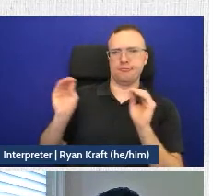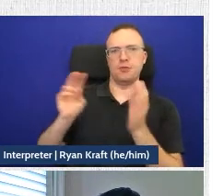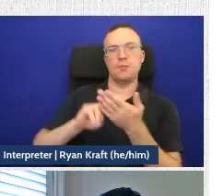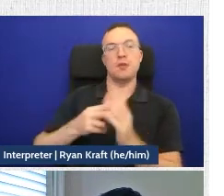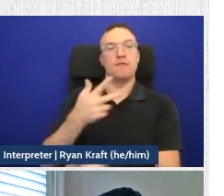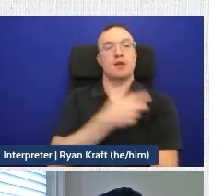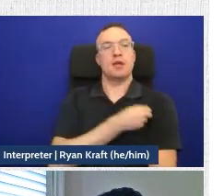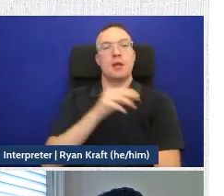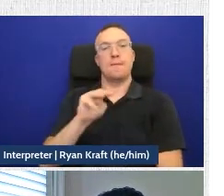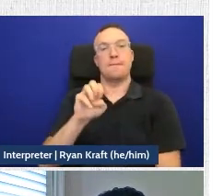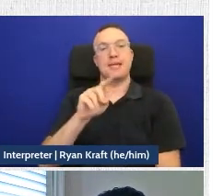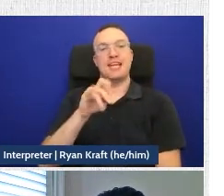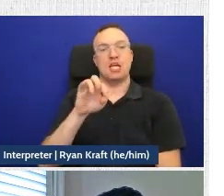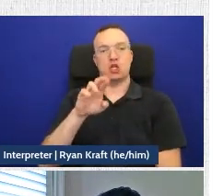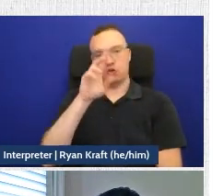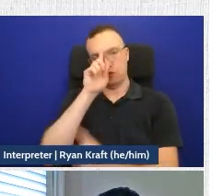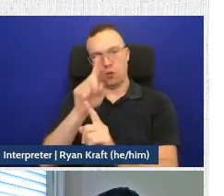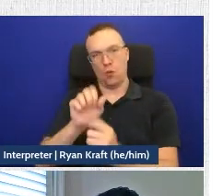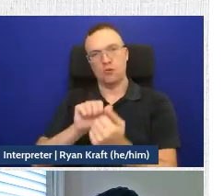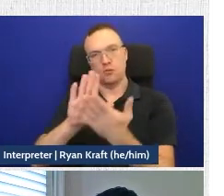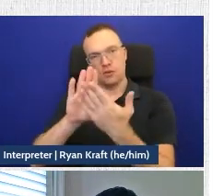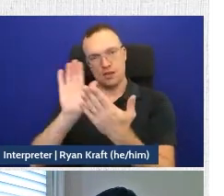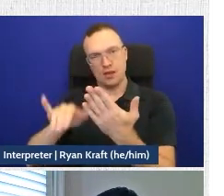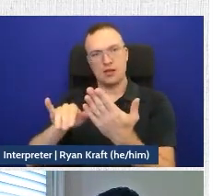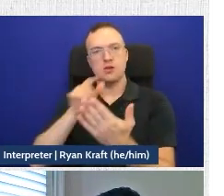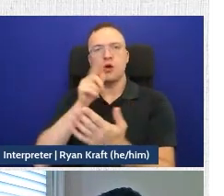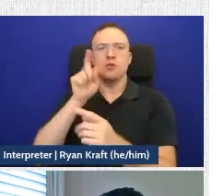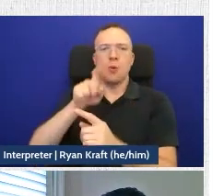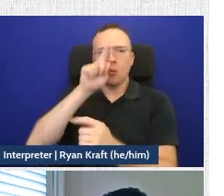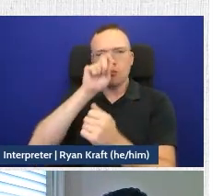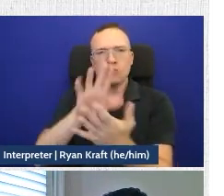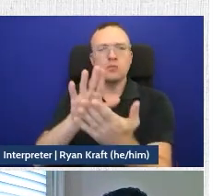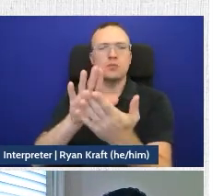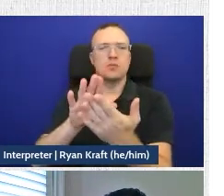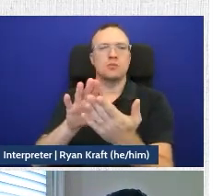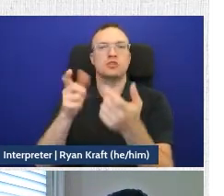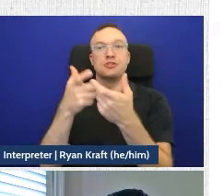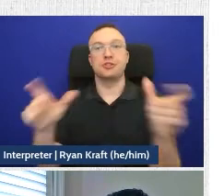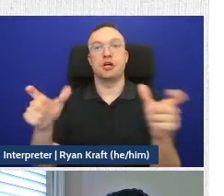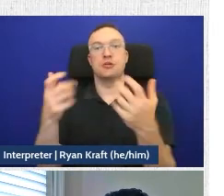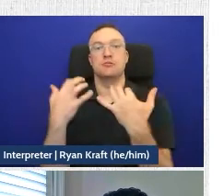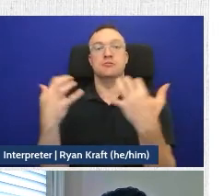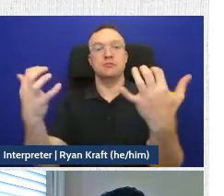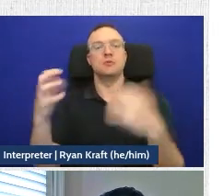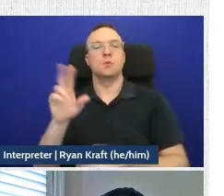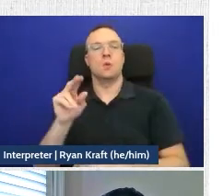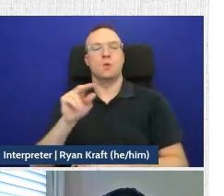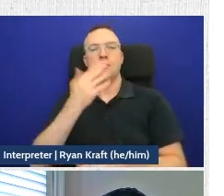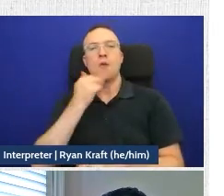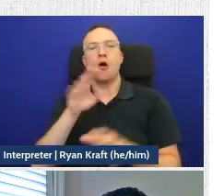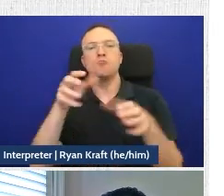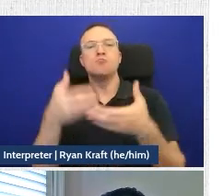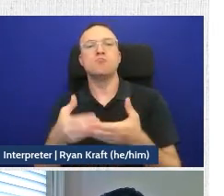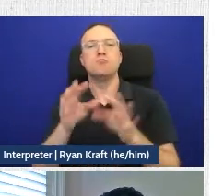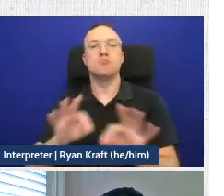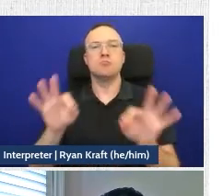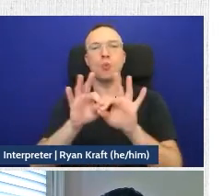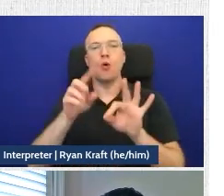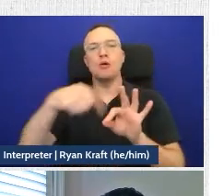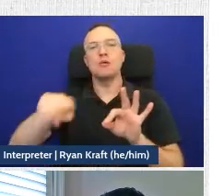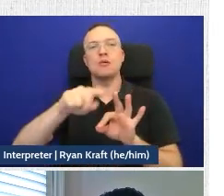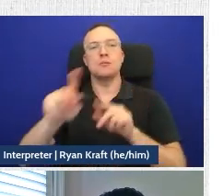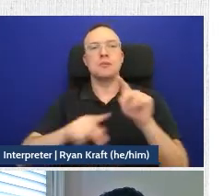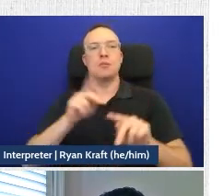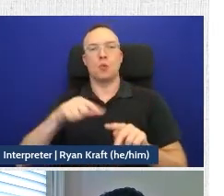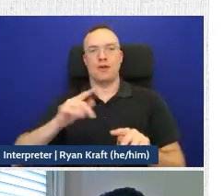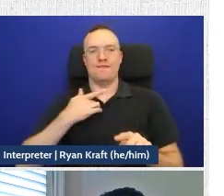mediator is meant to address that. It's not meant to address a tremendously sized market. It's meant to address a small but very important market that